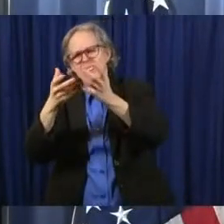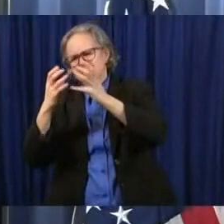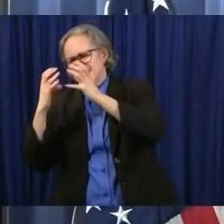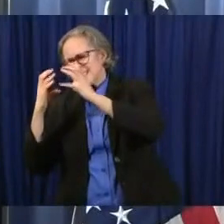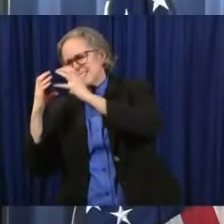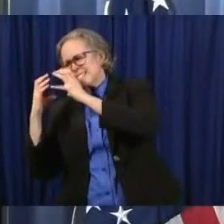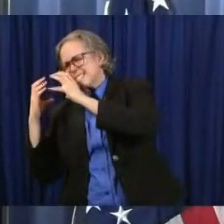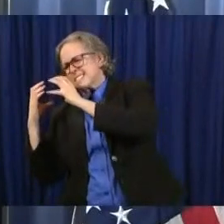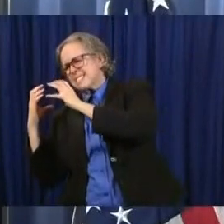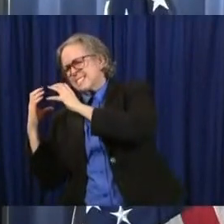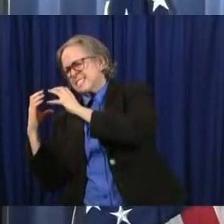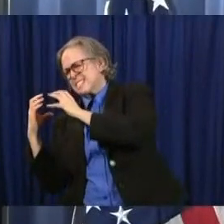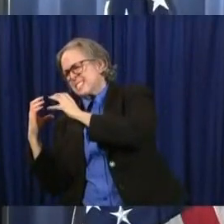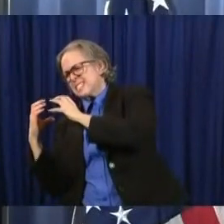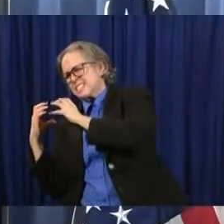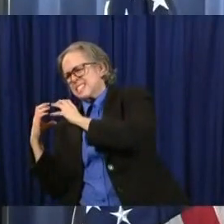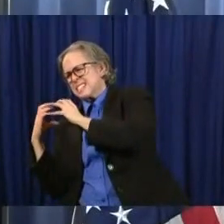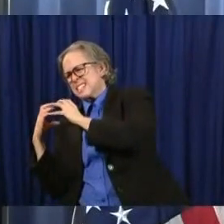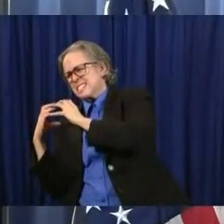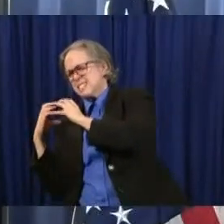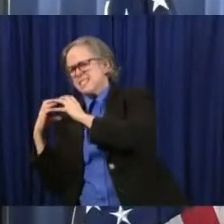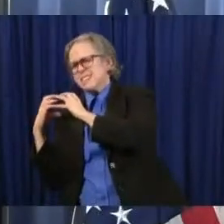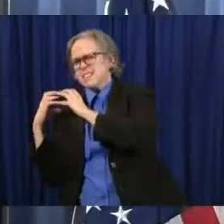one on my shoulders.